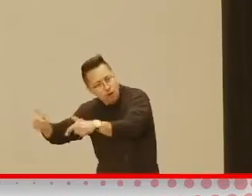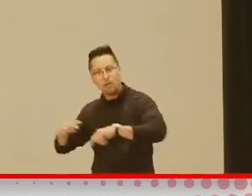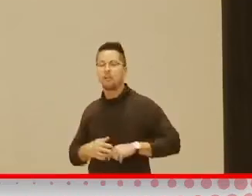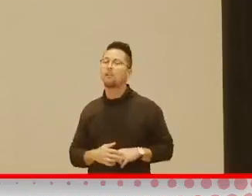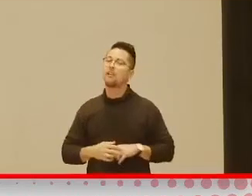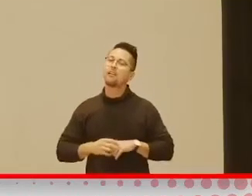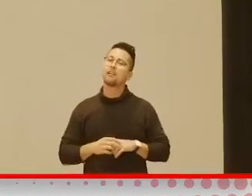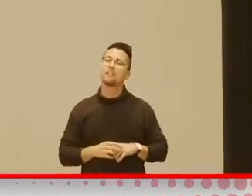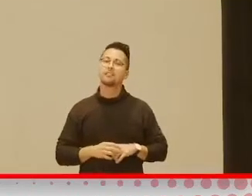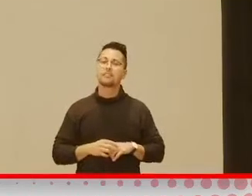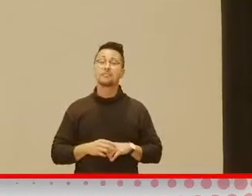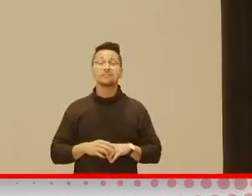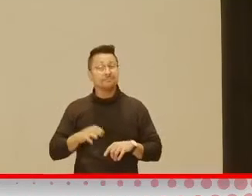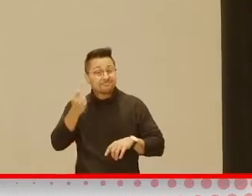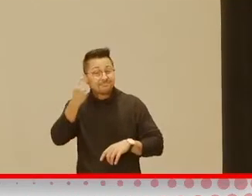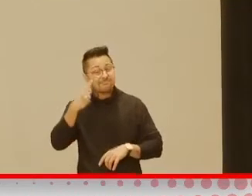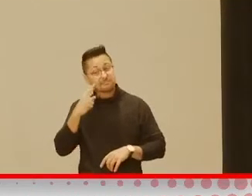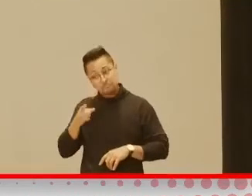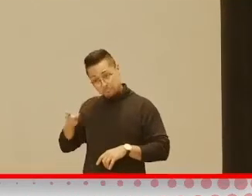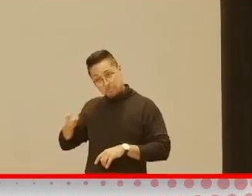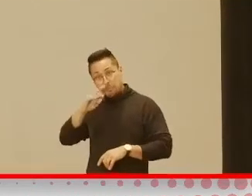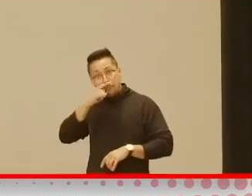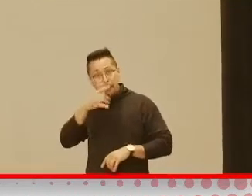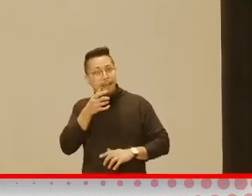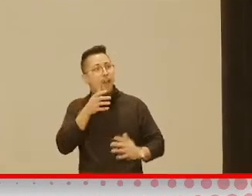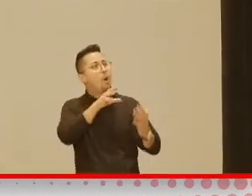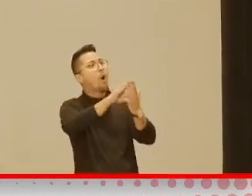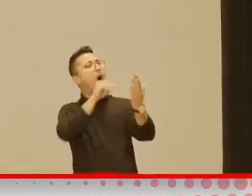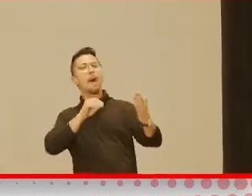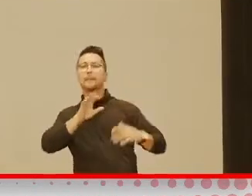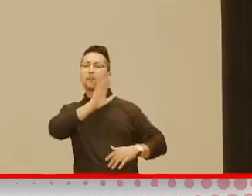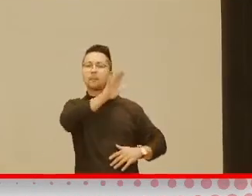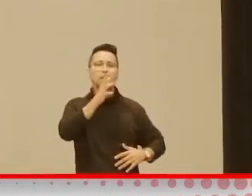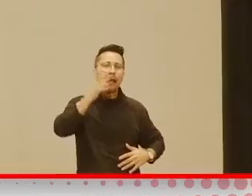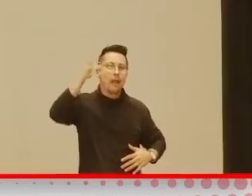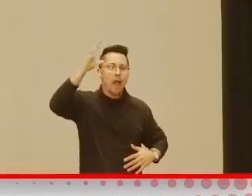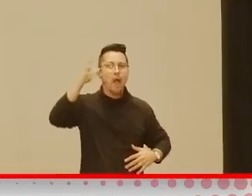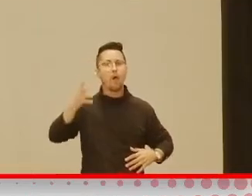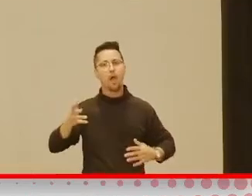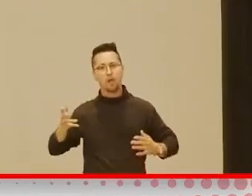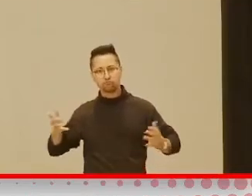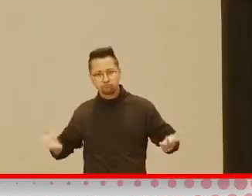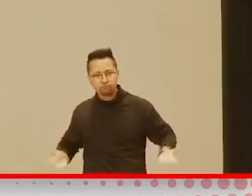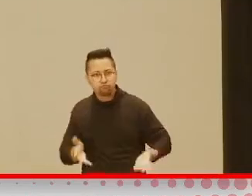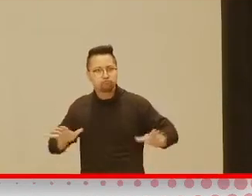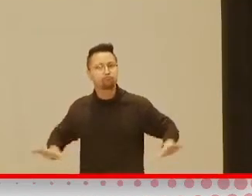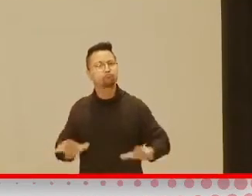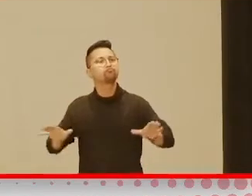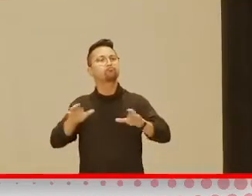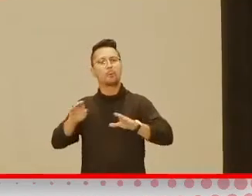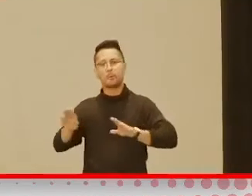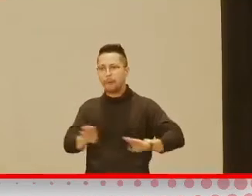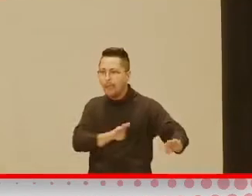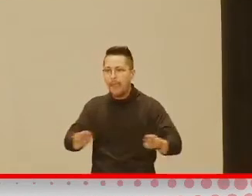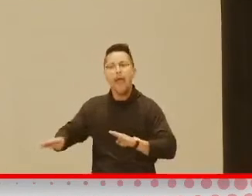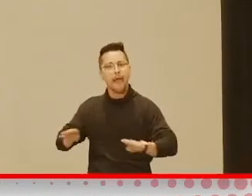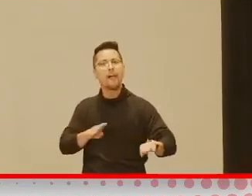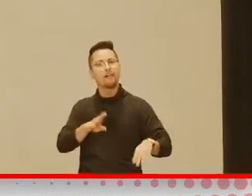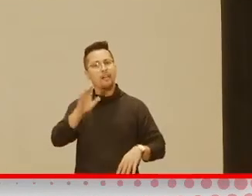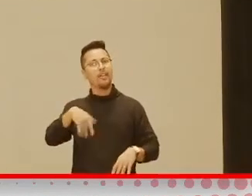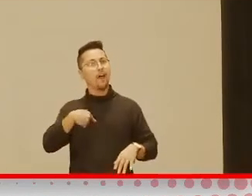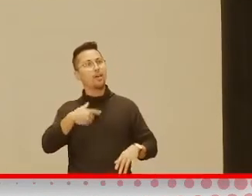you know, they mimic your actions. They pantomime your actions. So, they learn to engage in activities